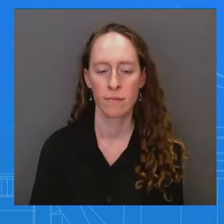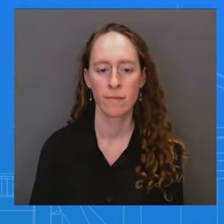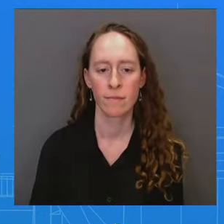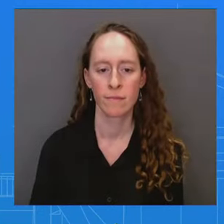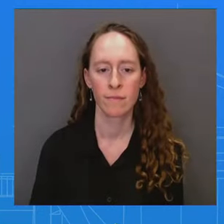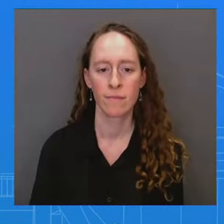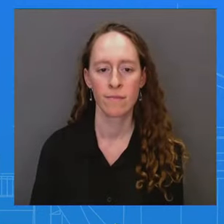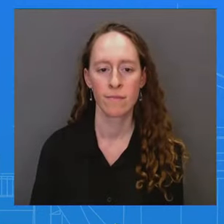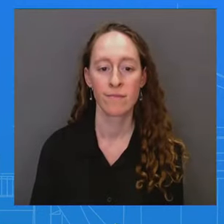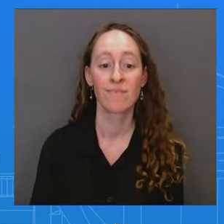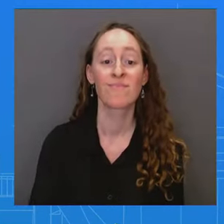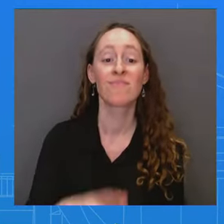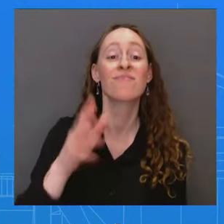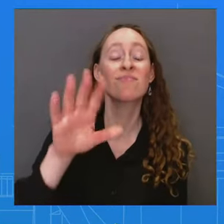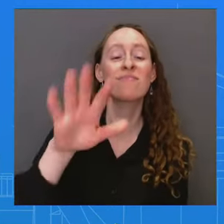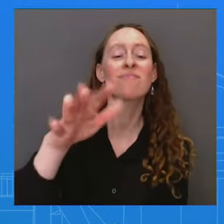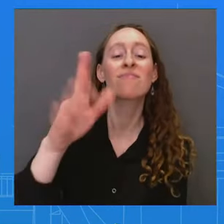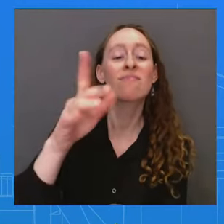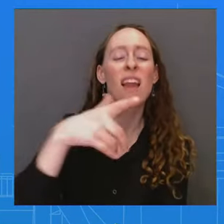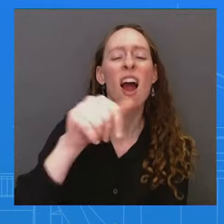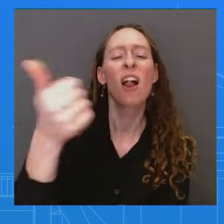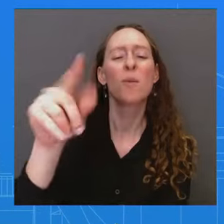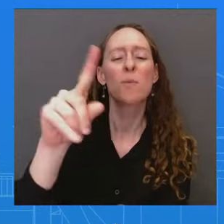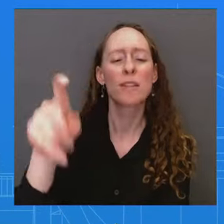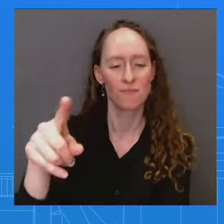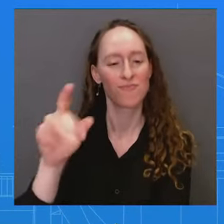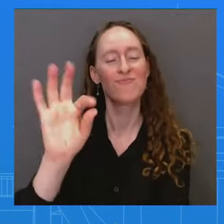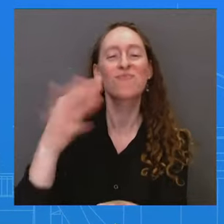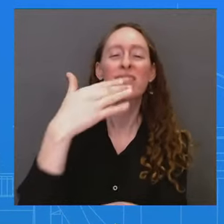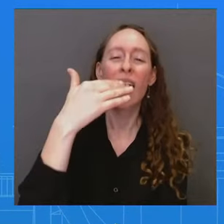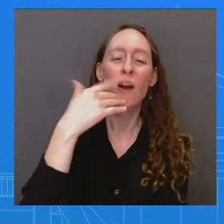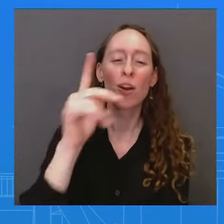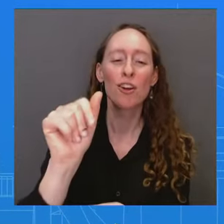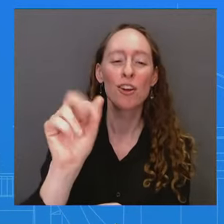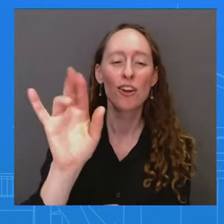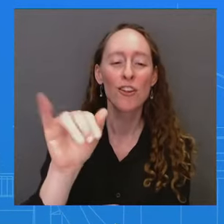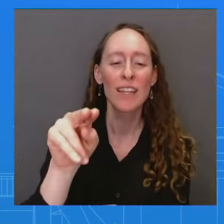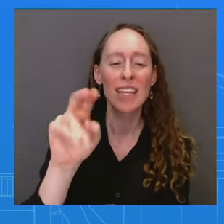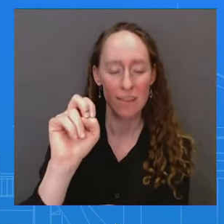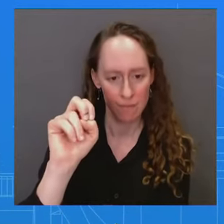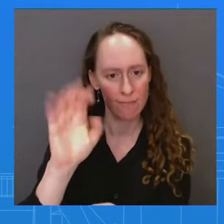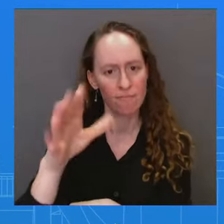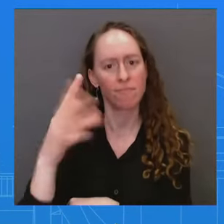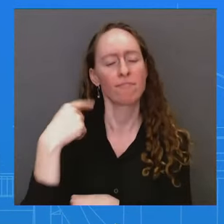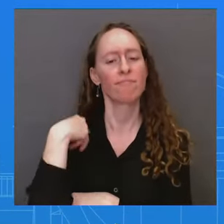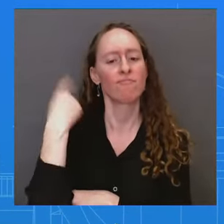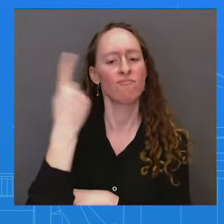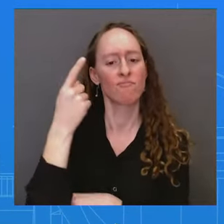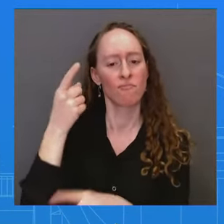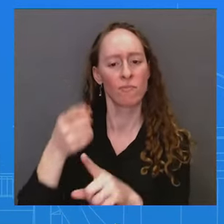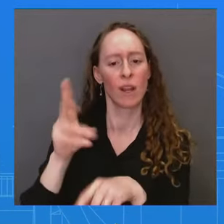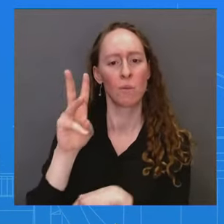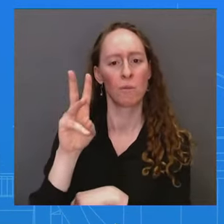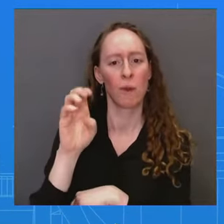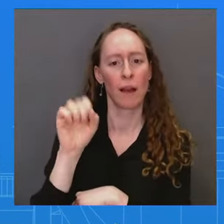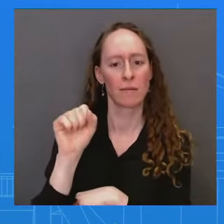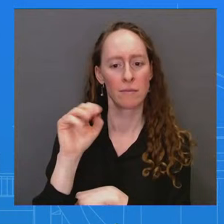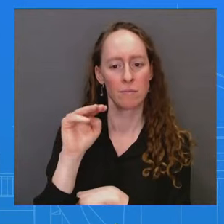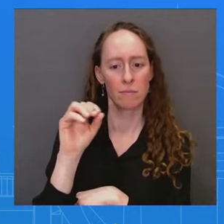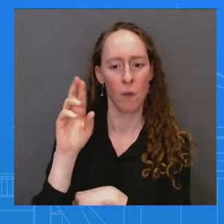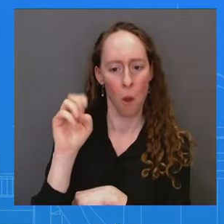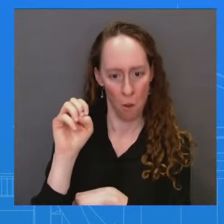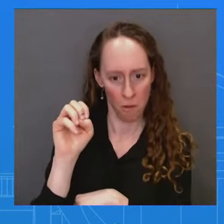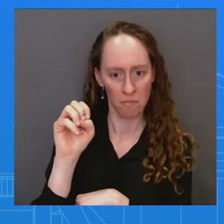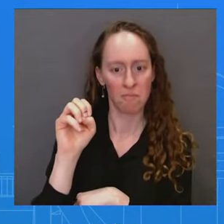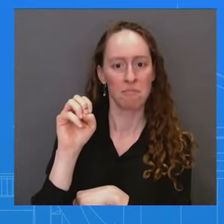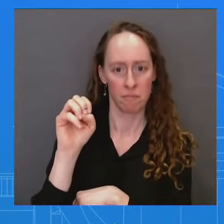sir. Yeah. Thanks, Karine. Governor Westmore earlier this week, uh, proposed launching a statewide gun violence prevention center, like the